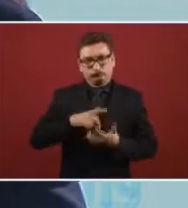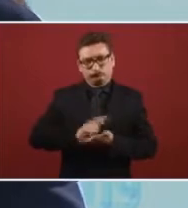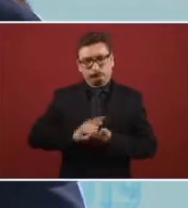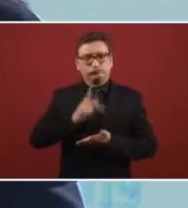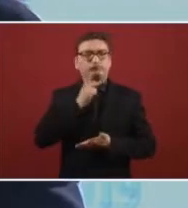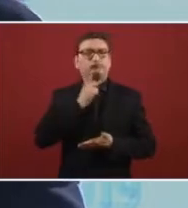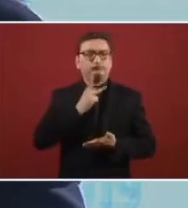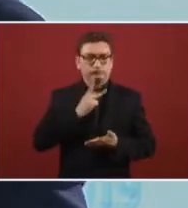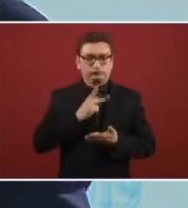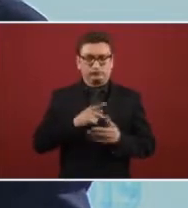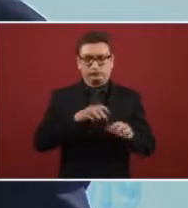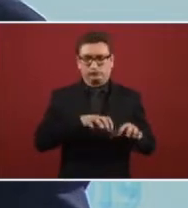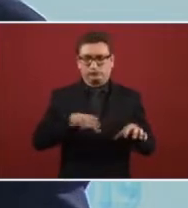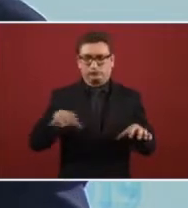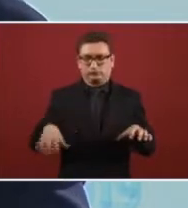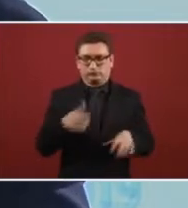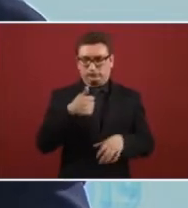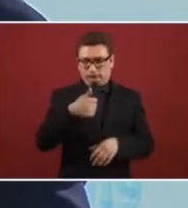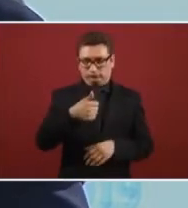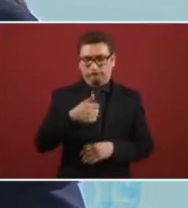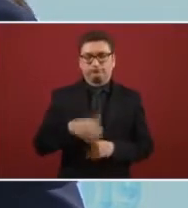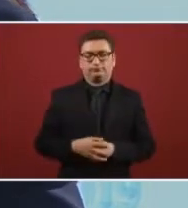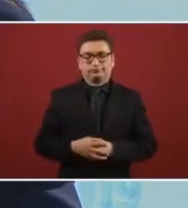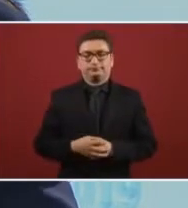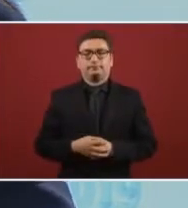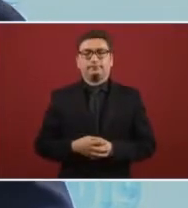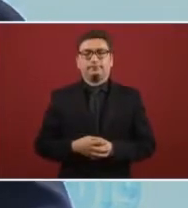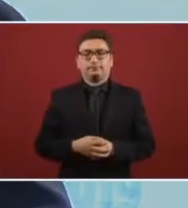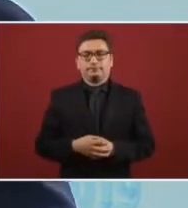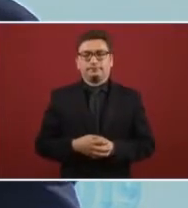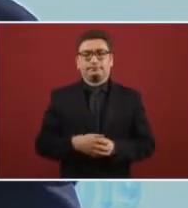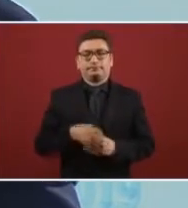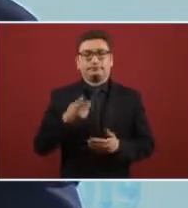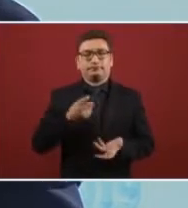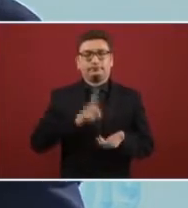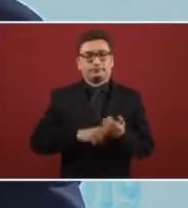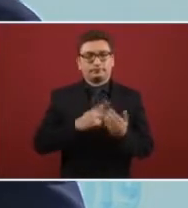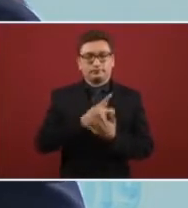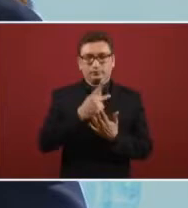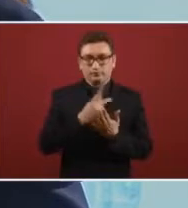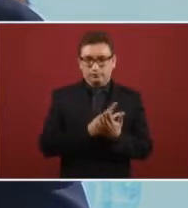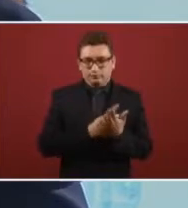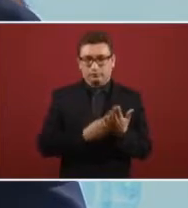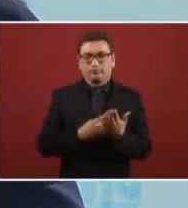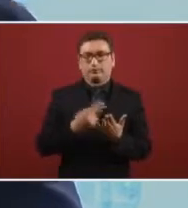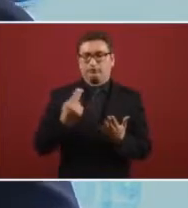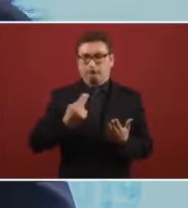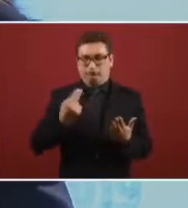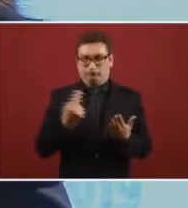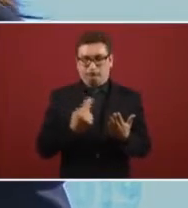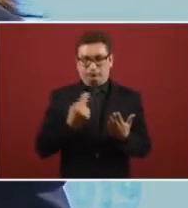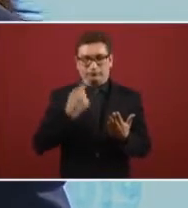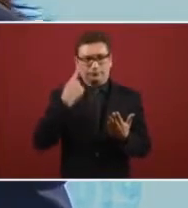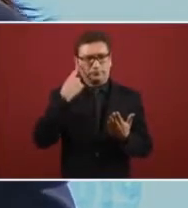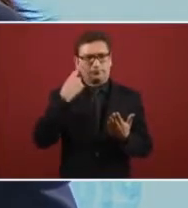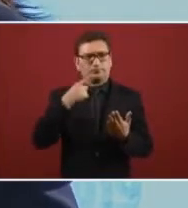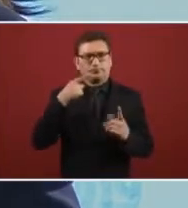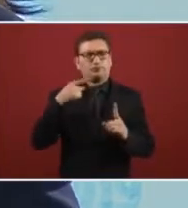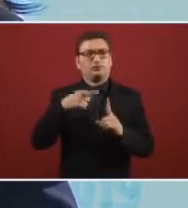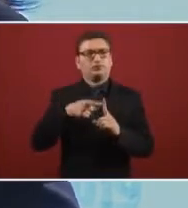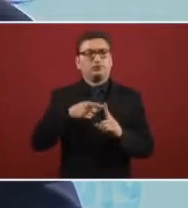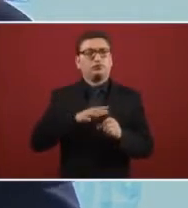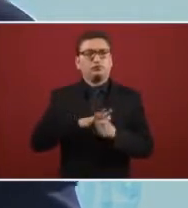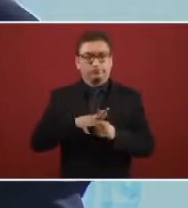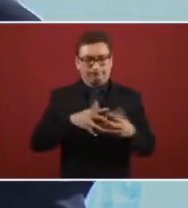of refining that has six refineries from Pemex to implement an emergency plan to